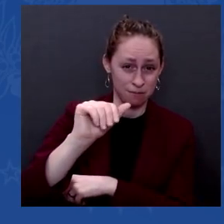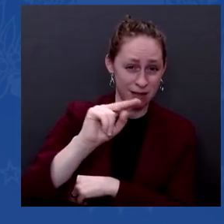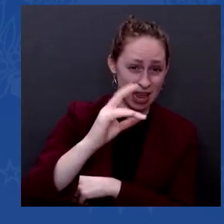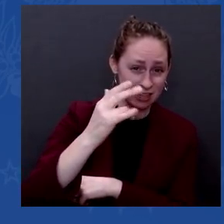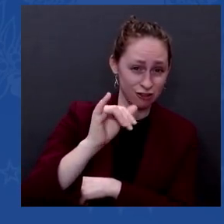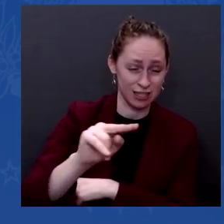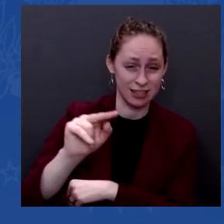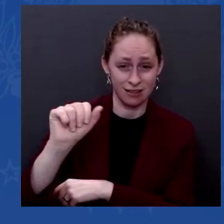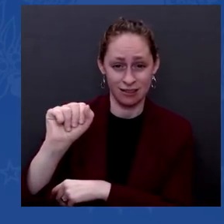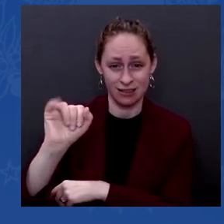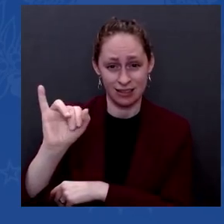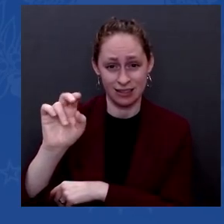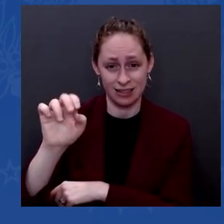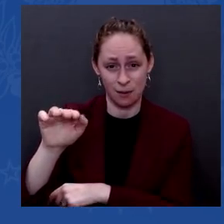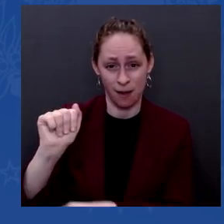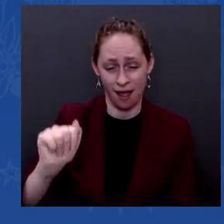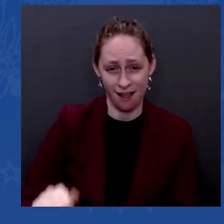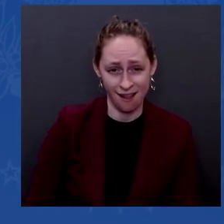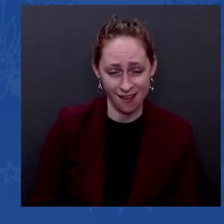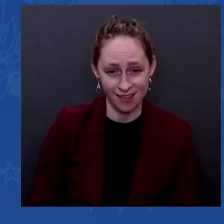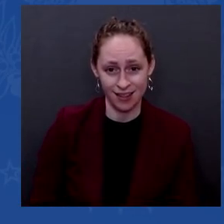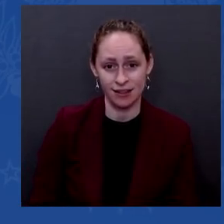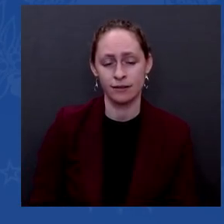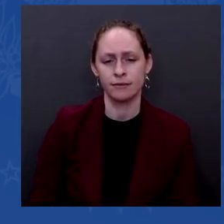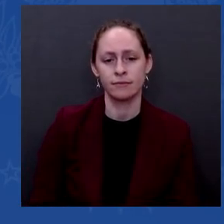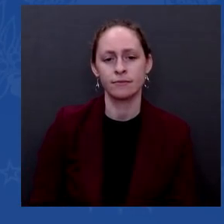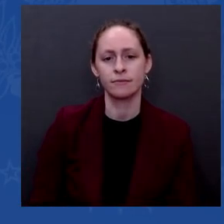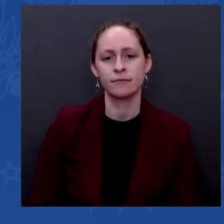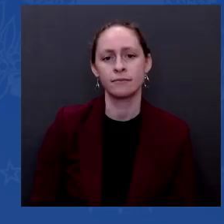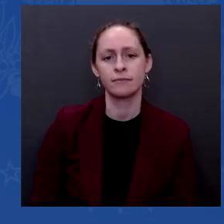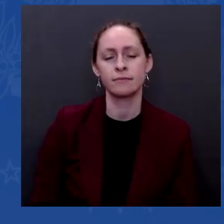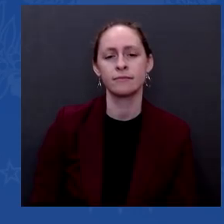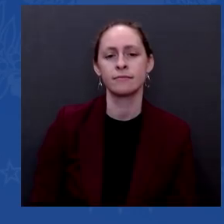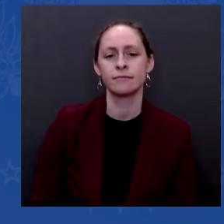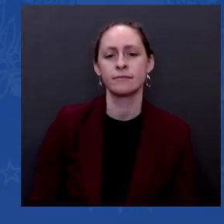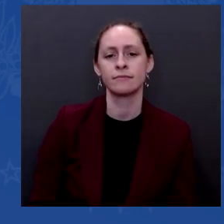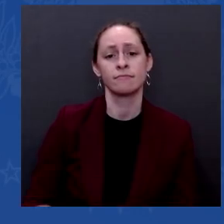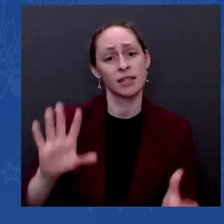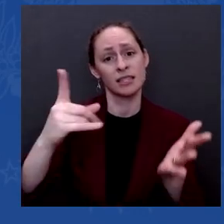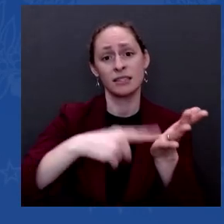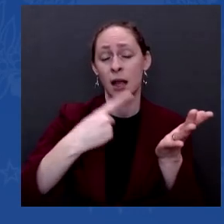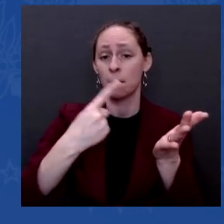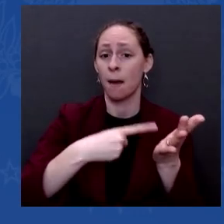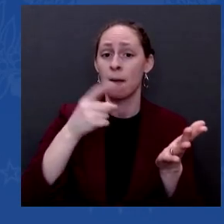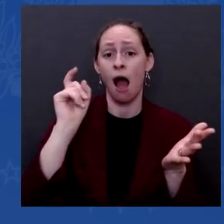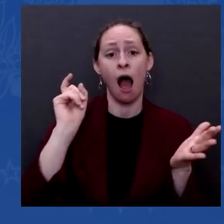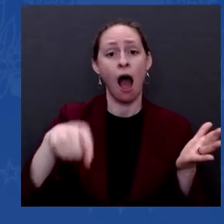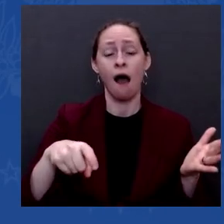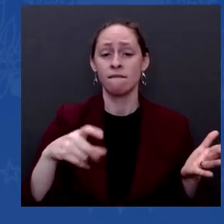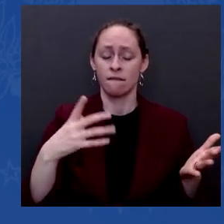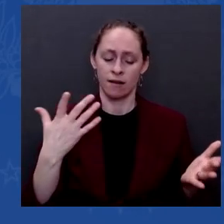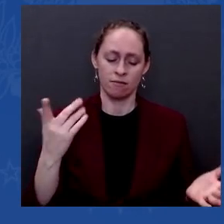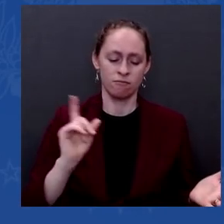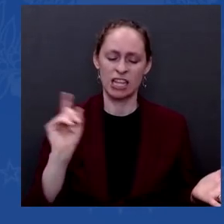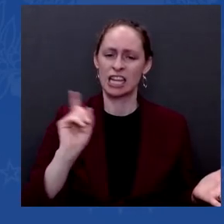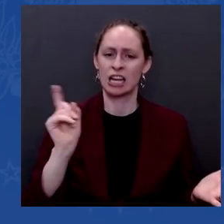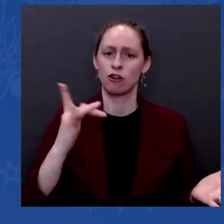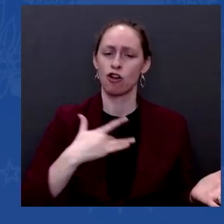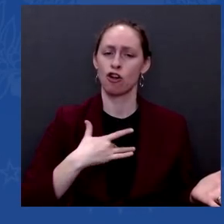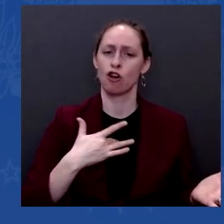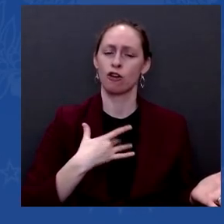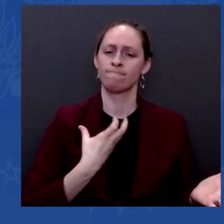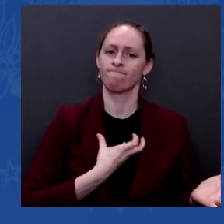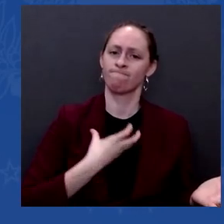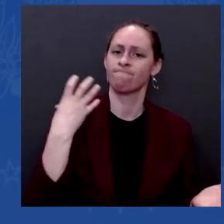You have to speak from your heart as well as your head. I was speaking out forcefully on what I